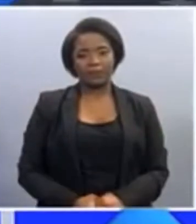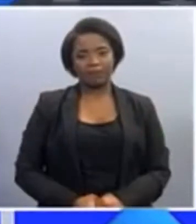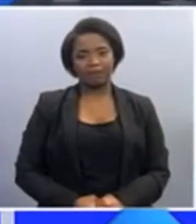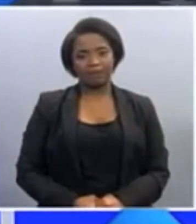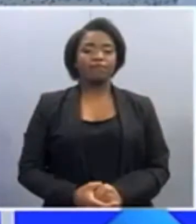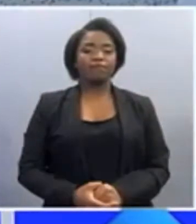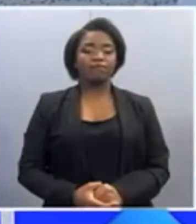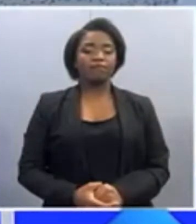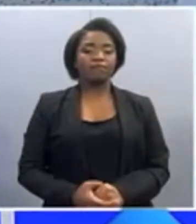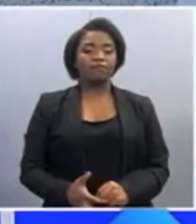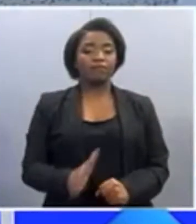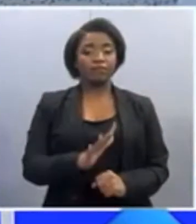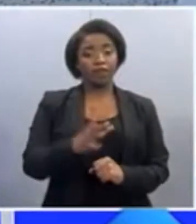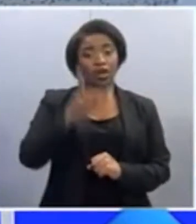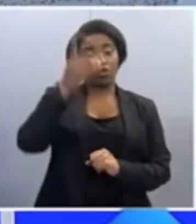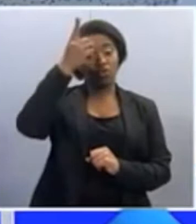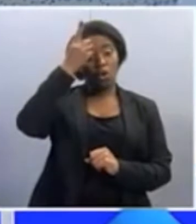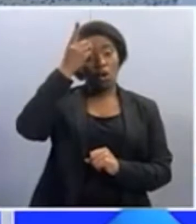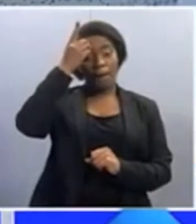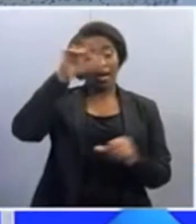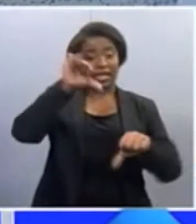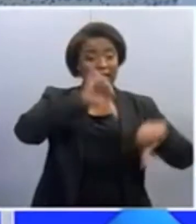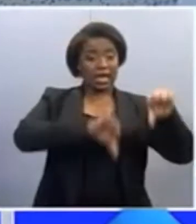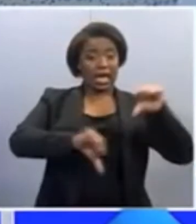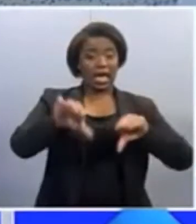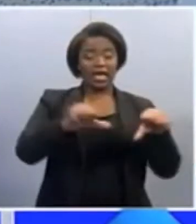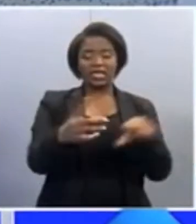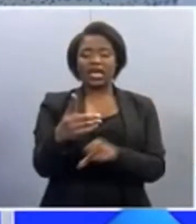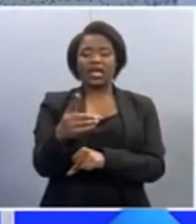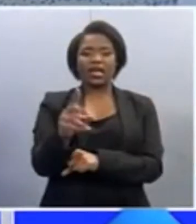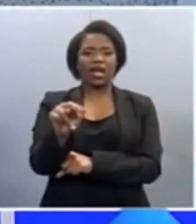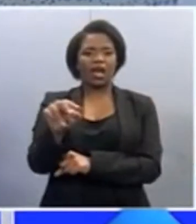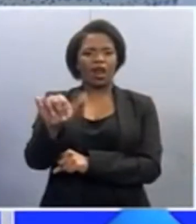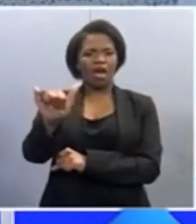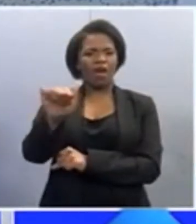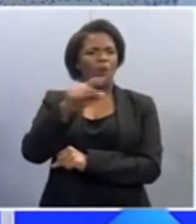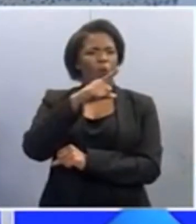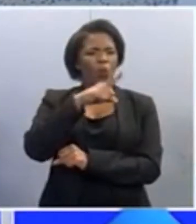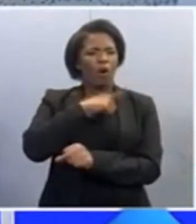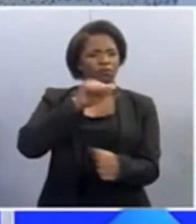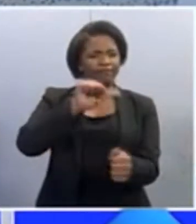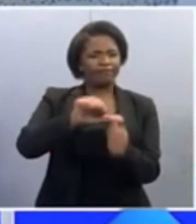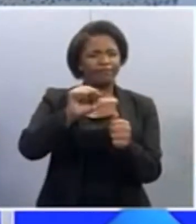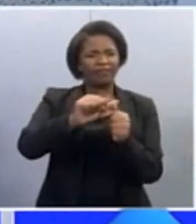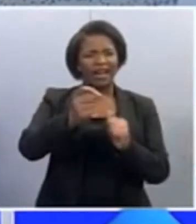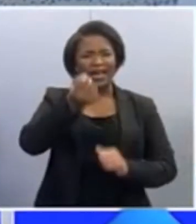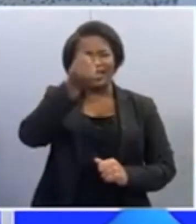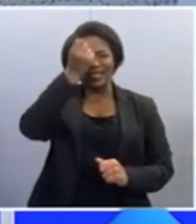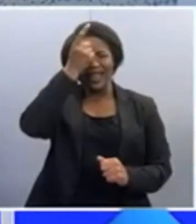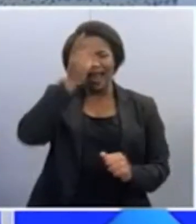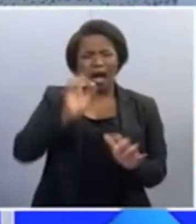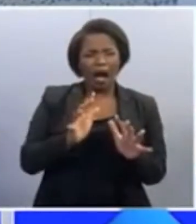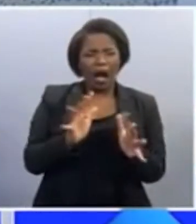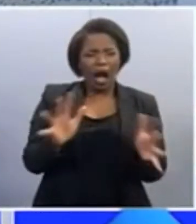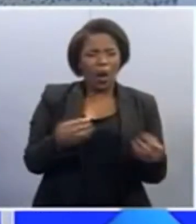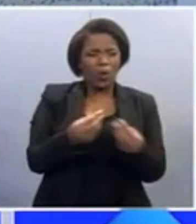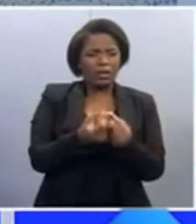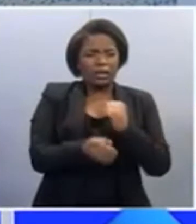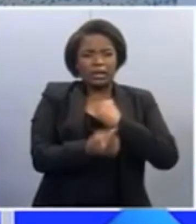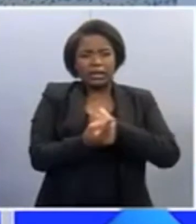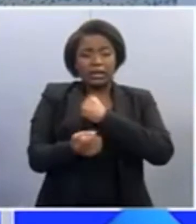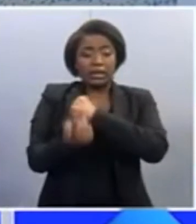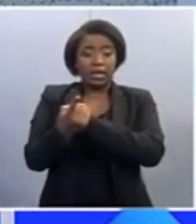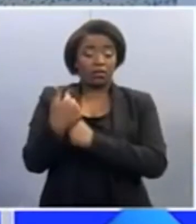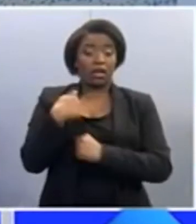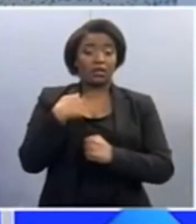New scientists in Durban are decoding DNA in a bid to better understand epidemics and how to treat them. This exciting work